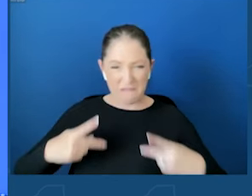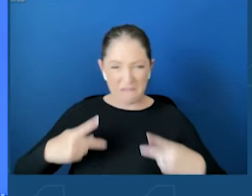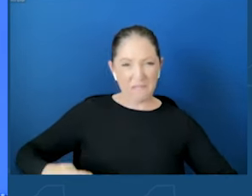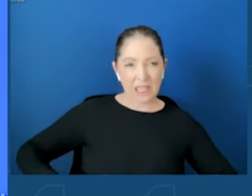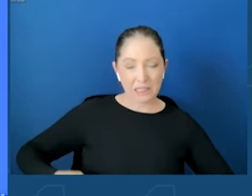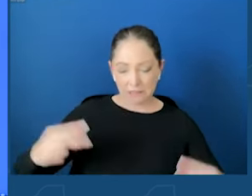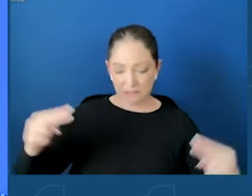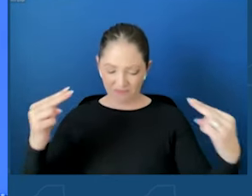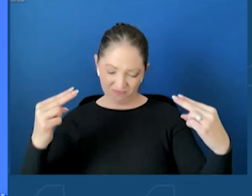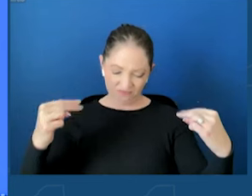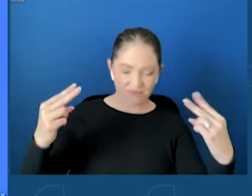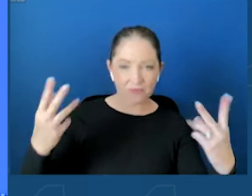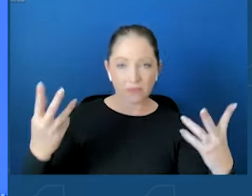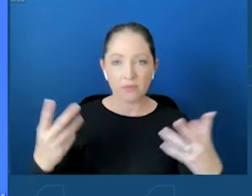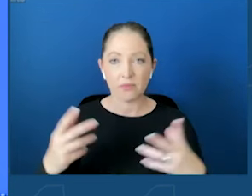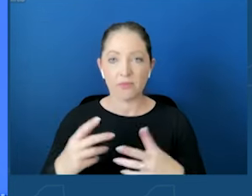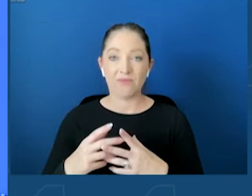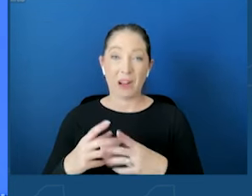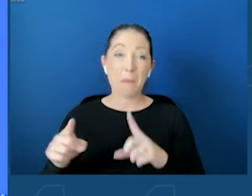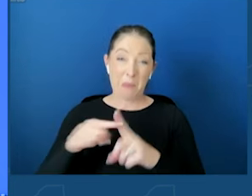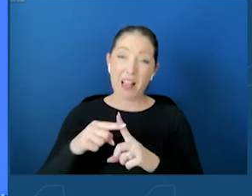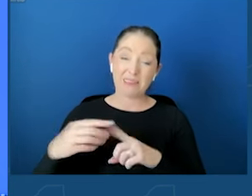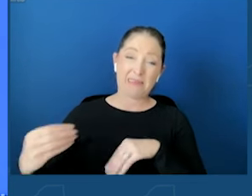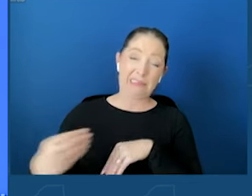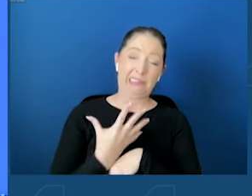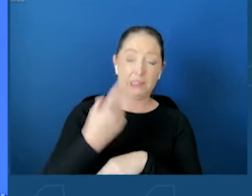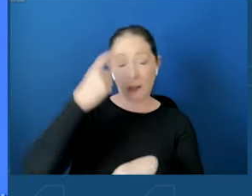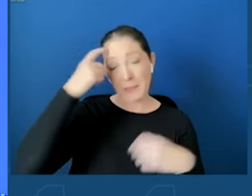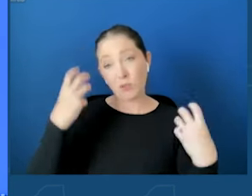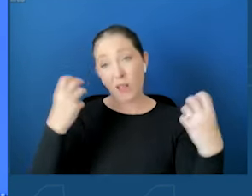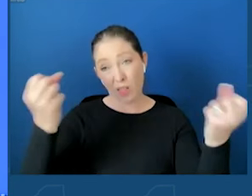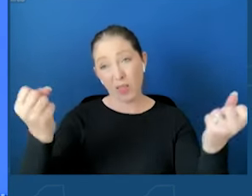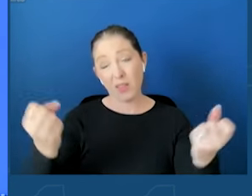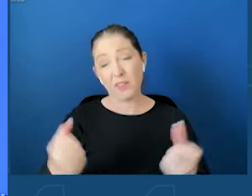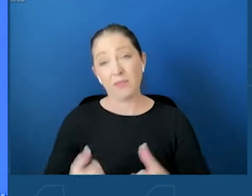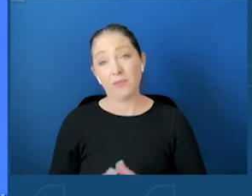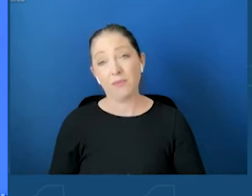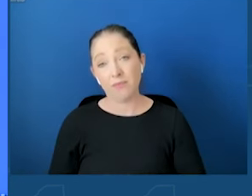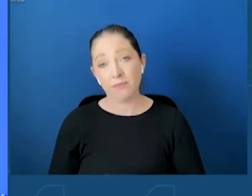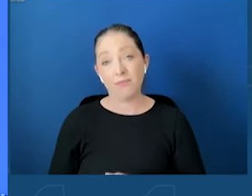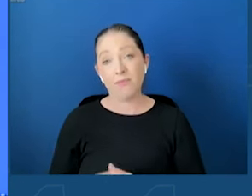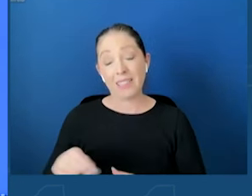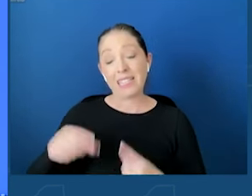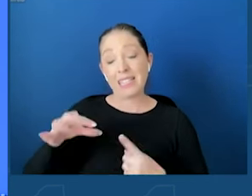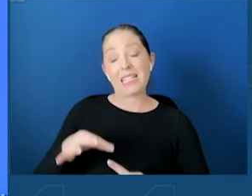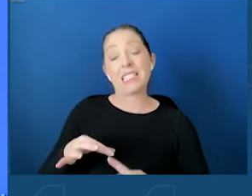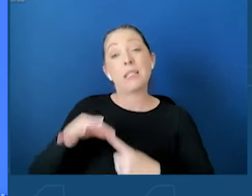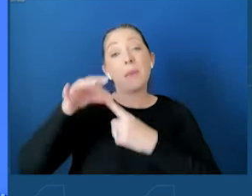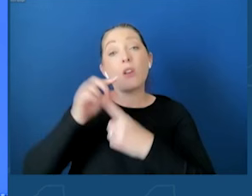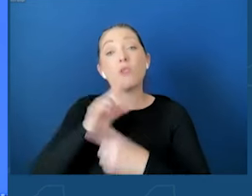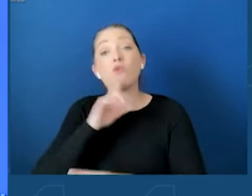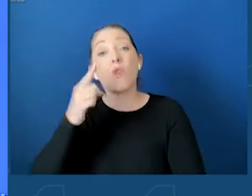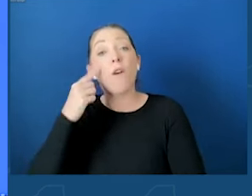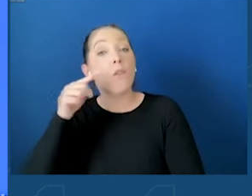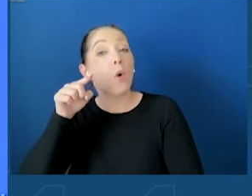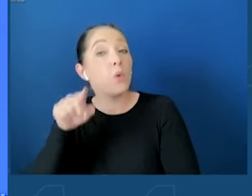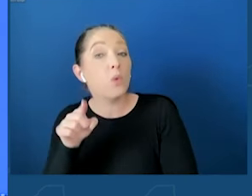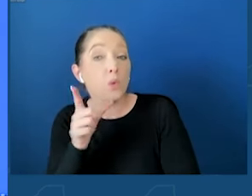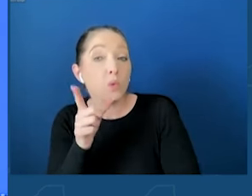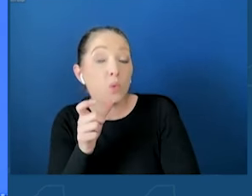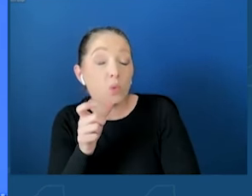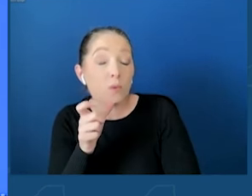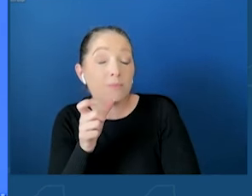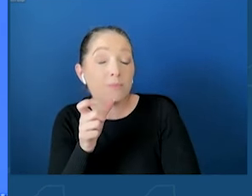And we know this to be true especially for young girls. Earlier this year, the CDC released a heartbreaking